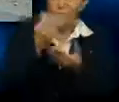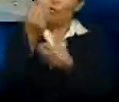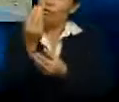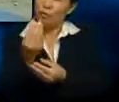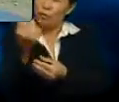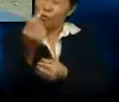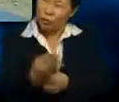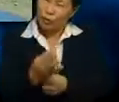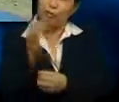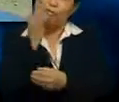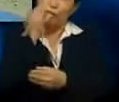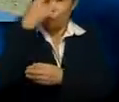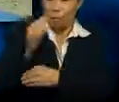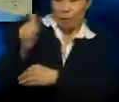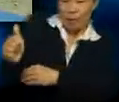all by himself.